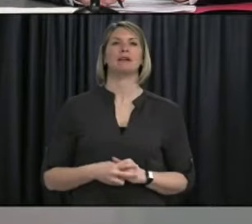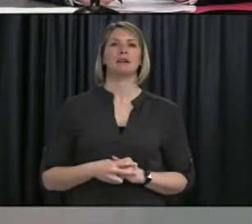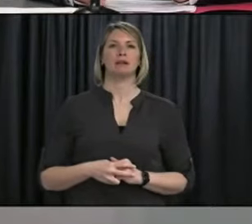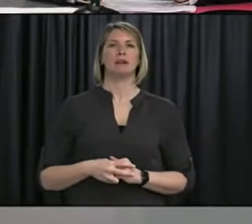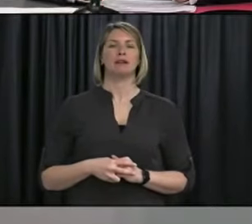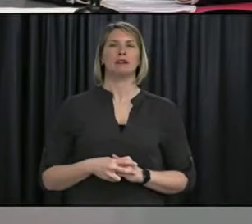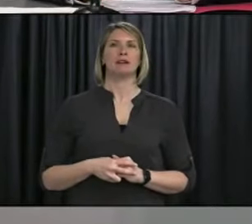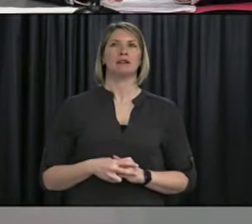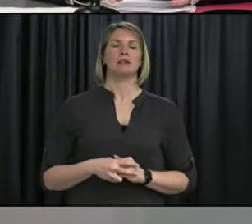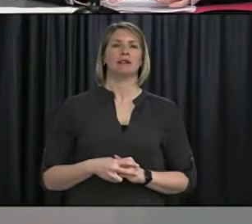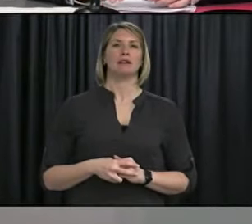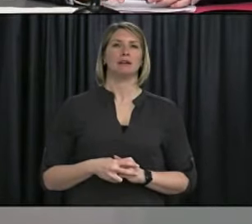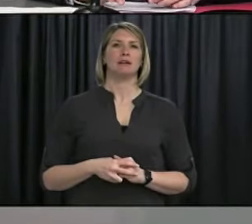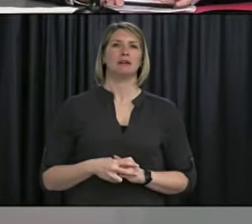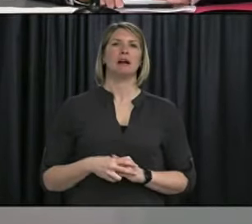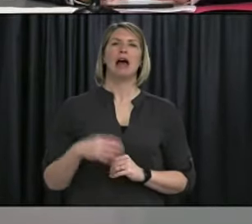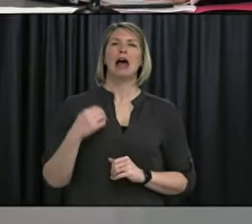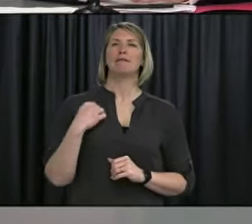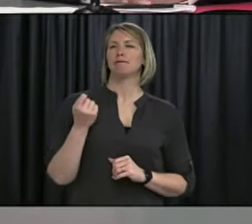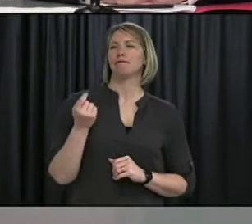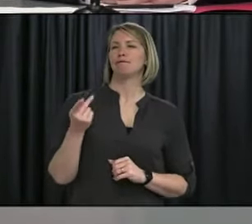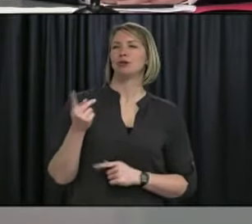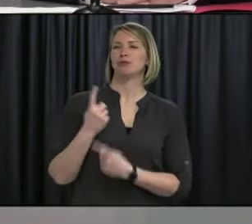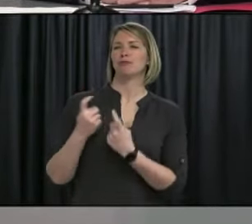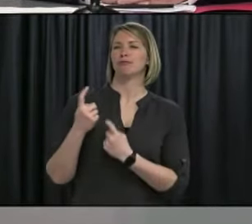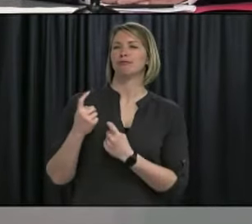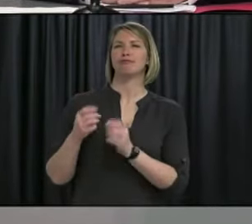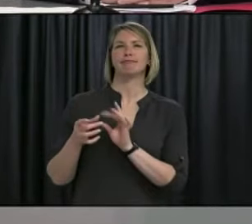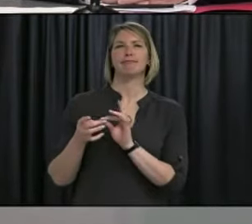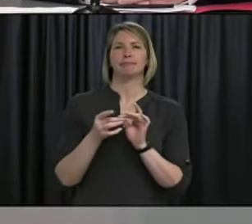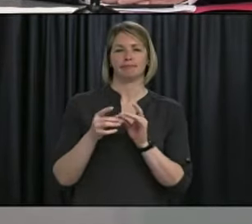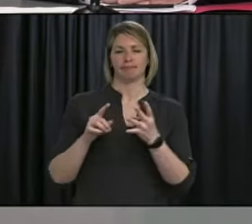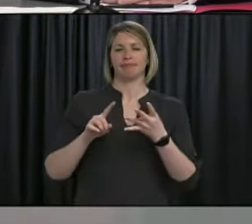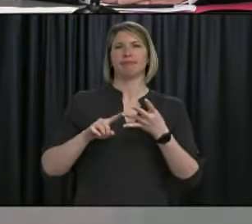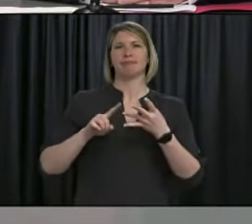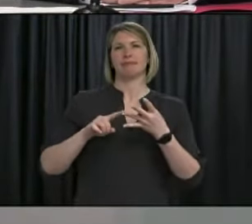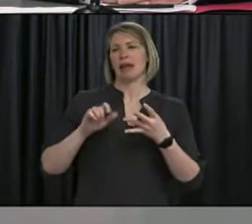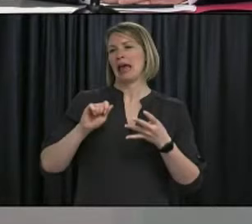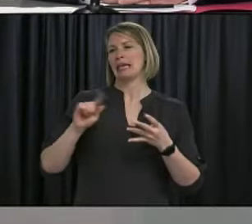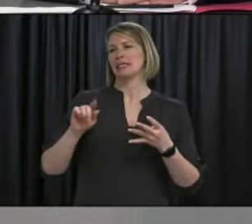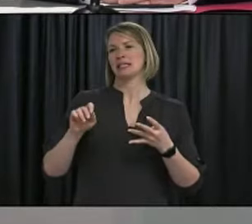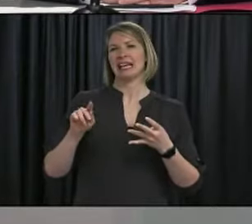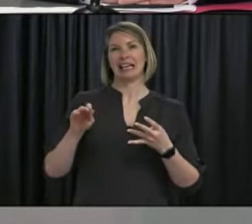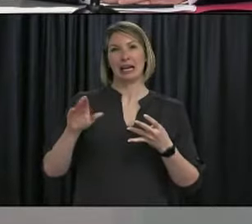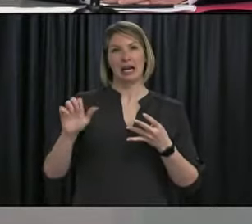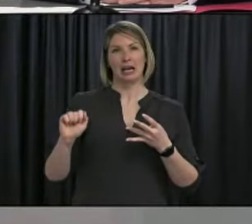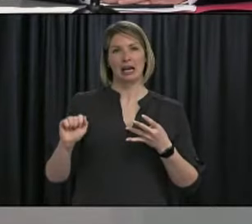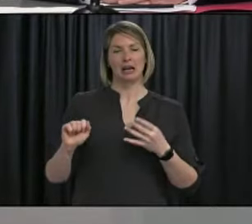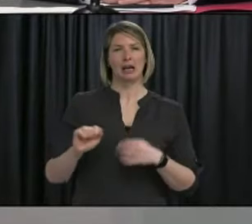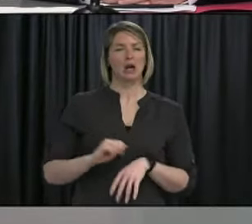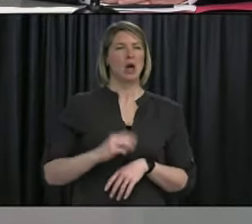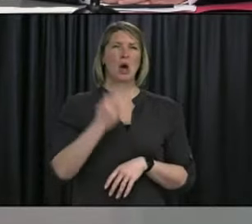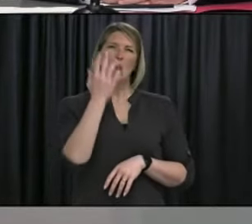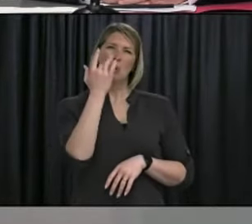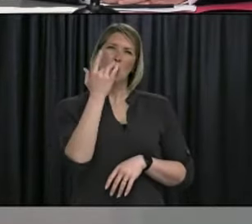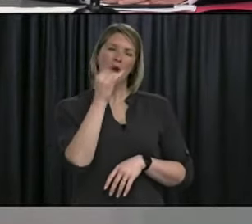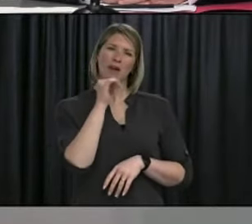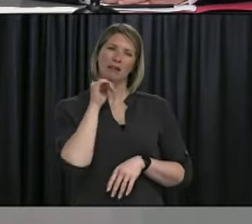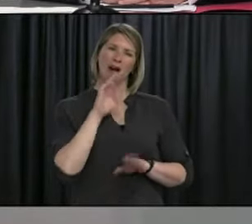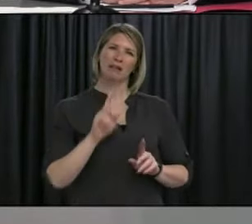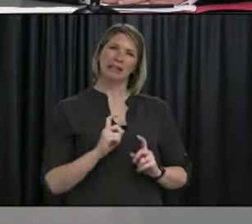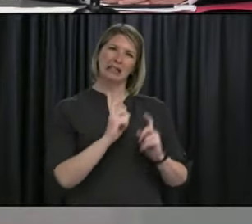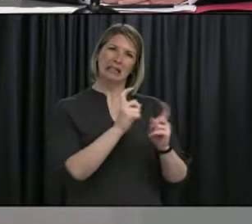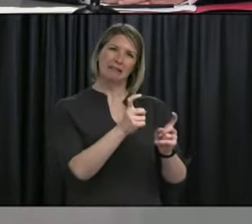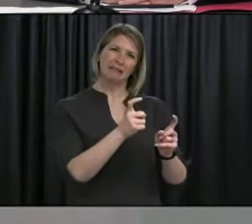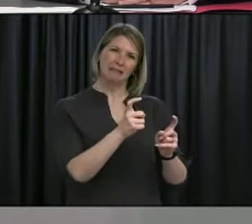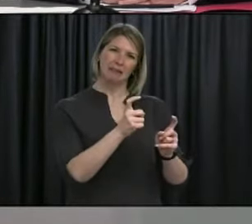Hi. have a couple of questions about AstraZeneca. Why are we still not offering this to anyone over the age of 65 given the